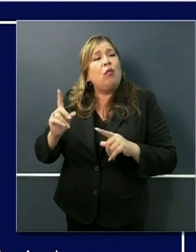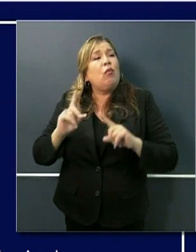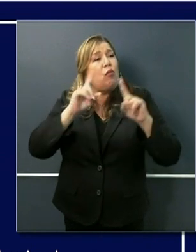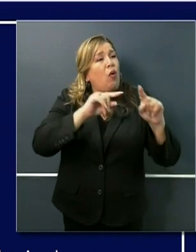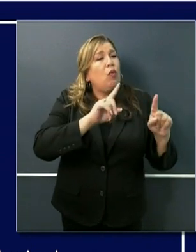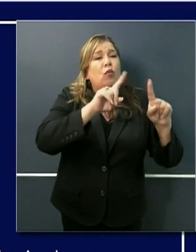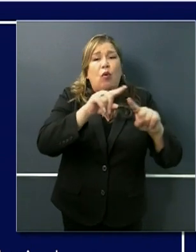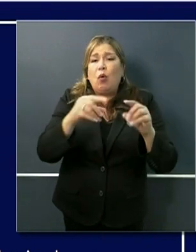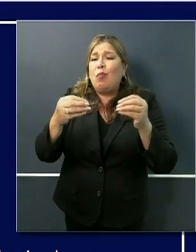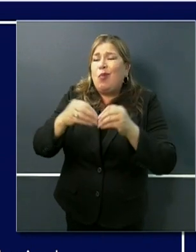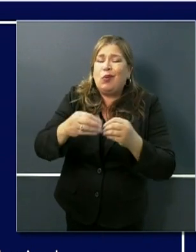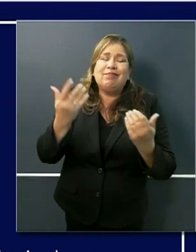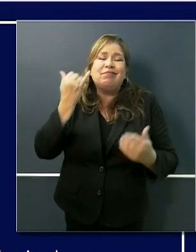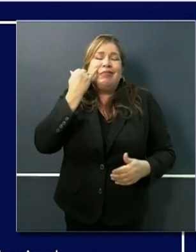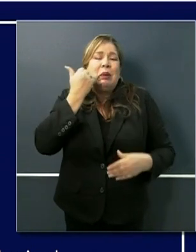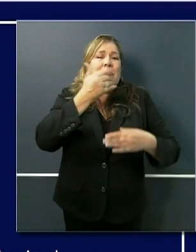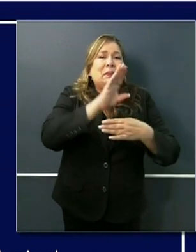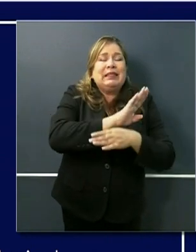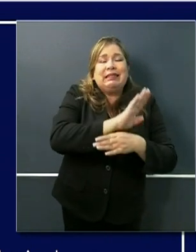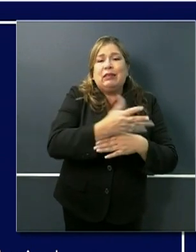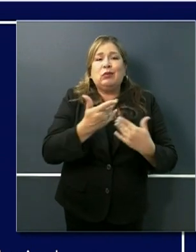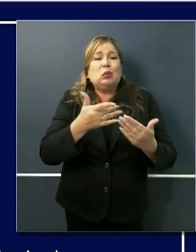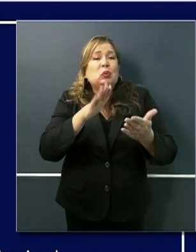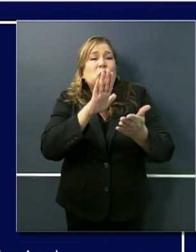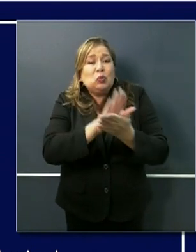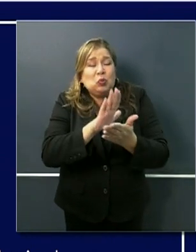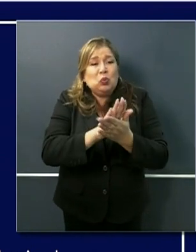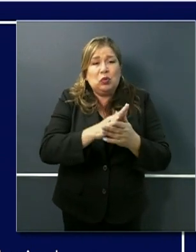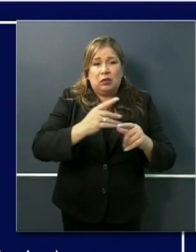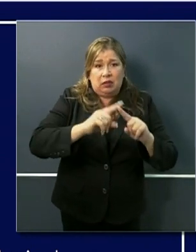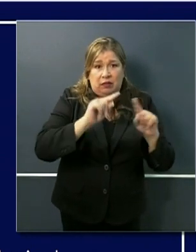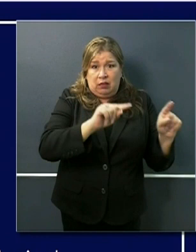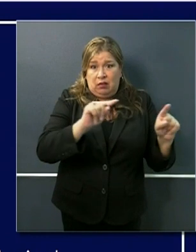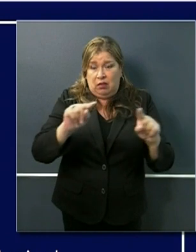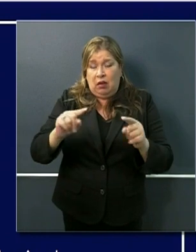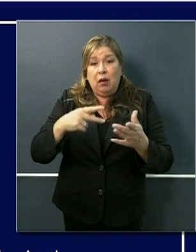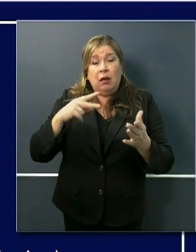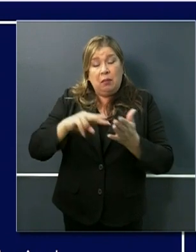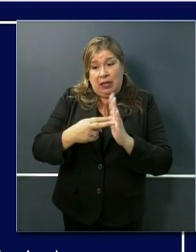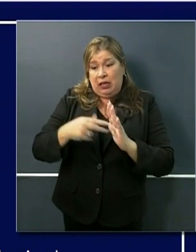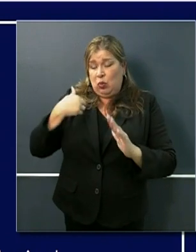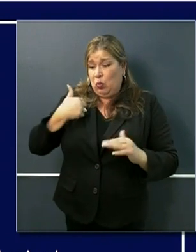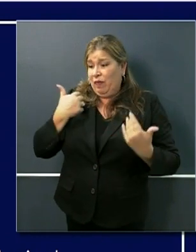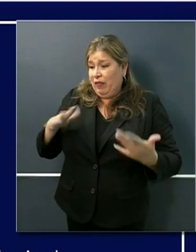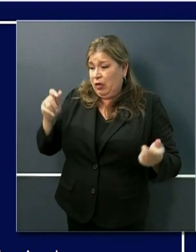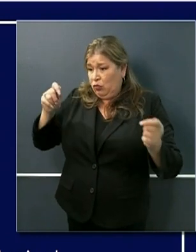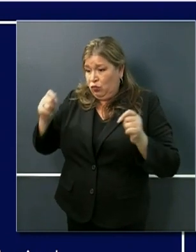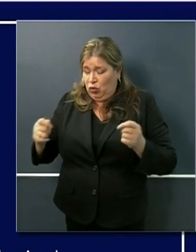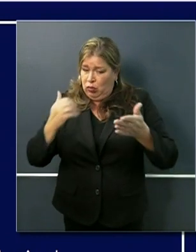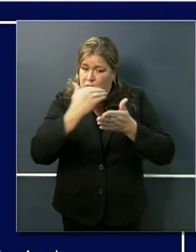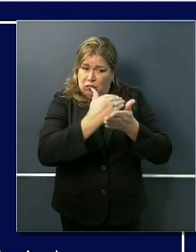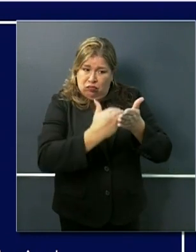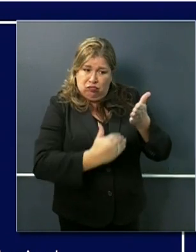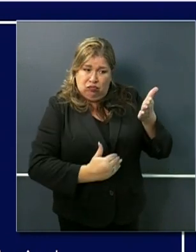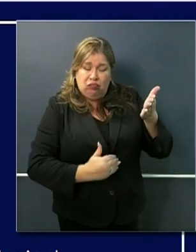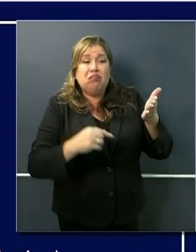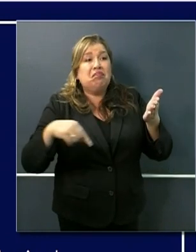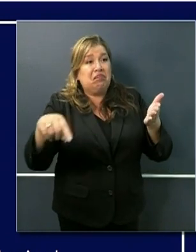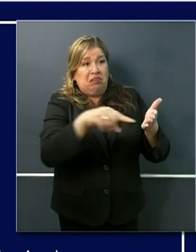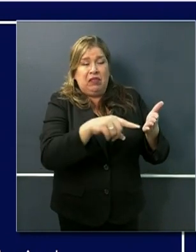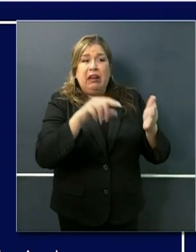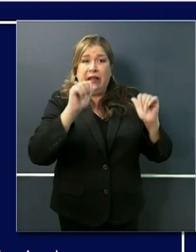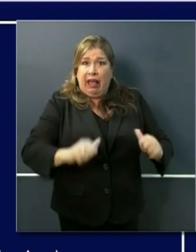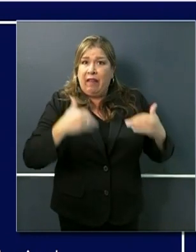different places from businesses to our school environment how have we shaped it so we basically engineered in the opportunity to stay six feet apart